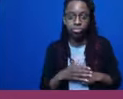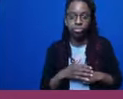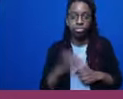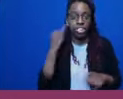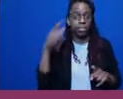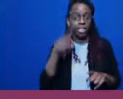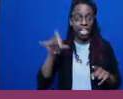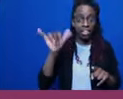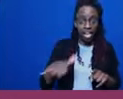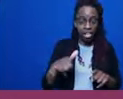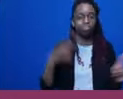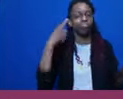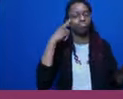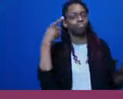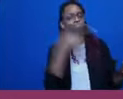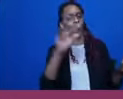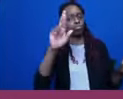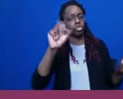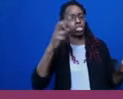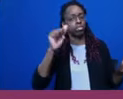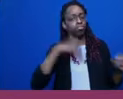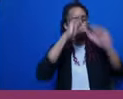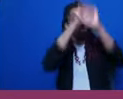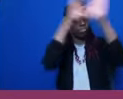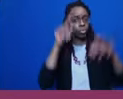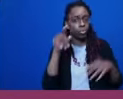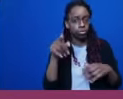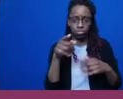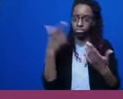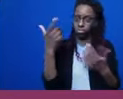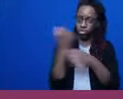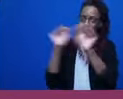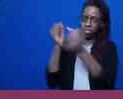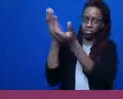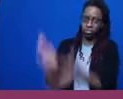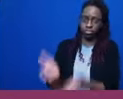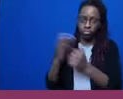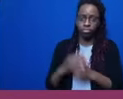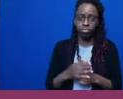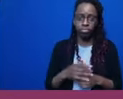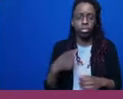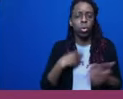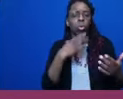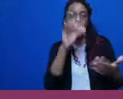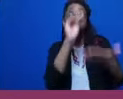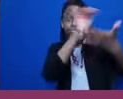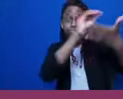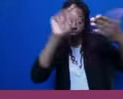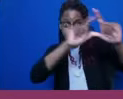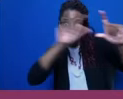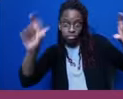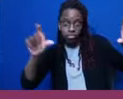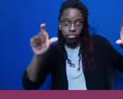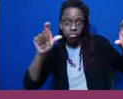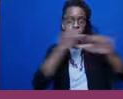you freedom too. Or my freedom dreams for you, Brescia, are. And you would then, if you have time,